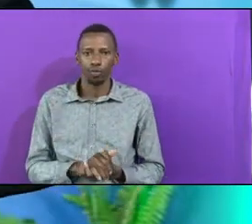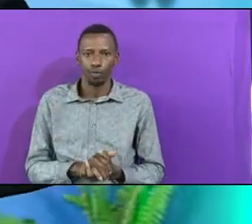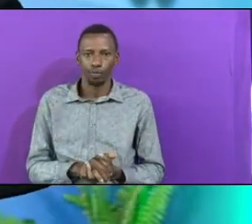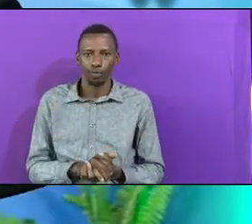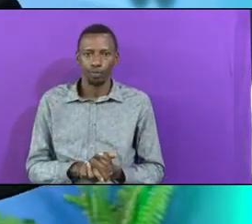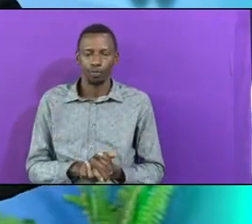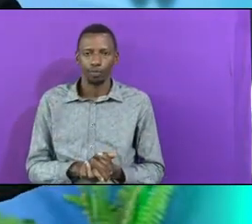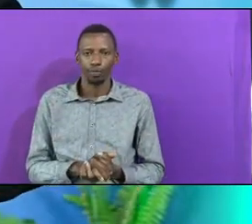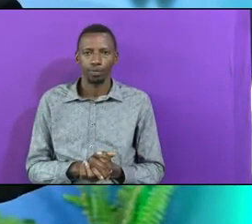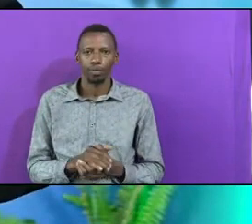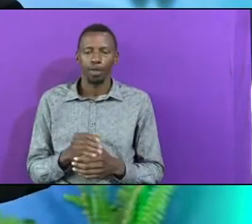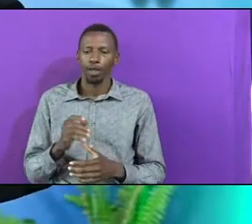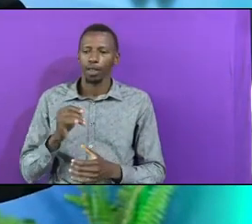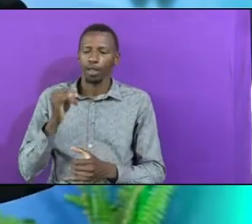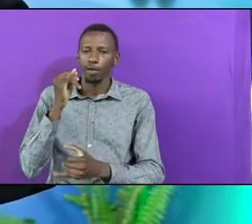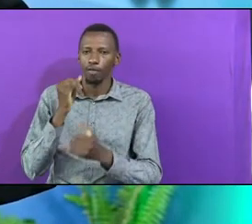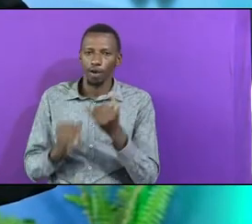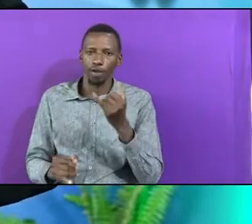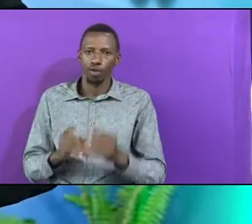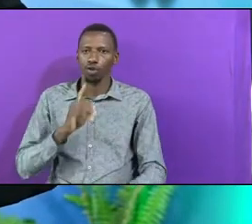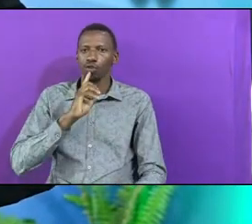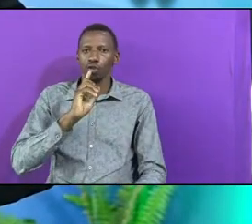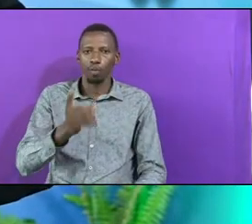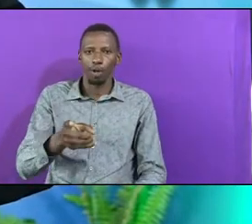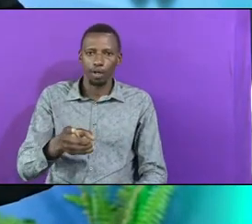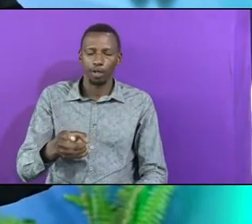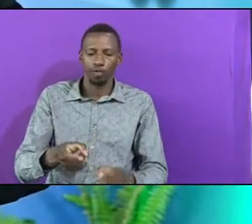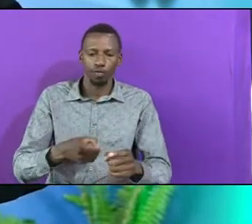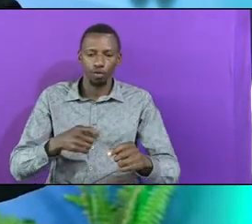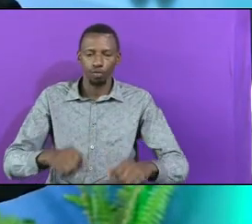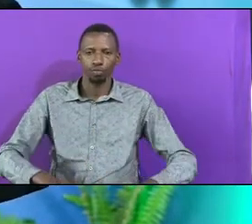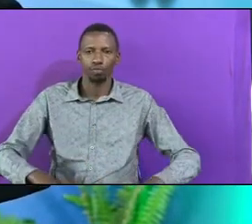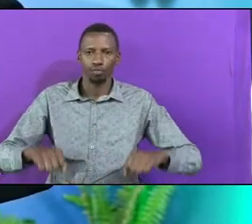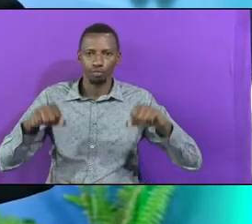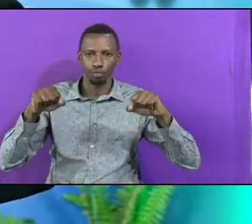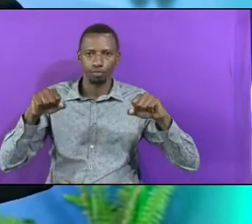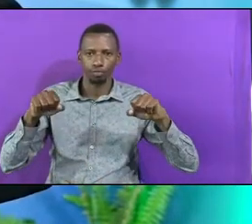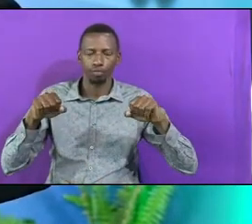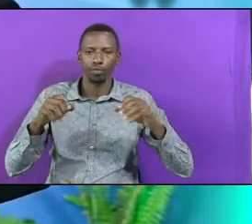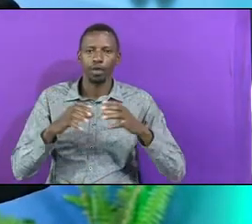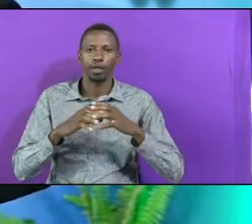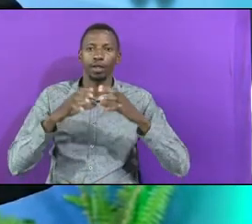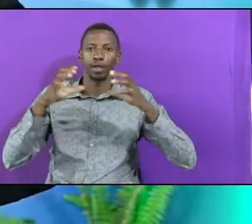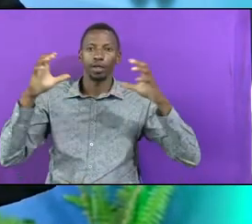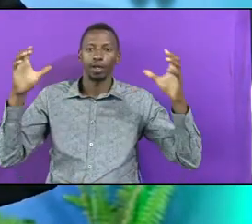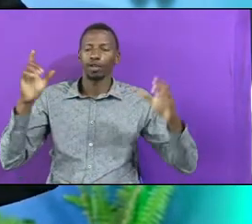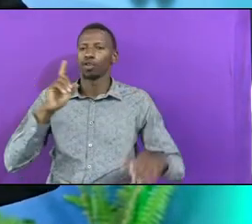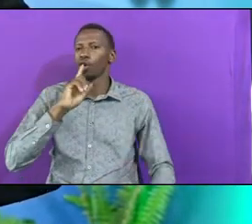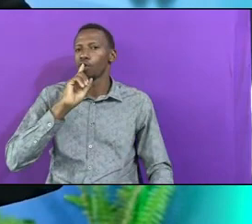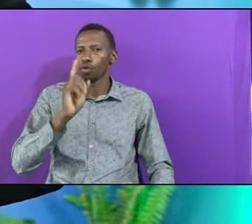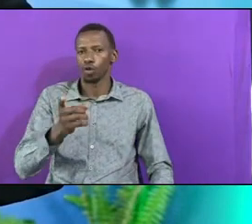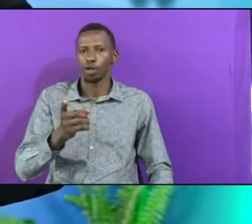The final command for the master from the master. The great commission.